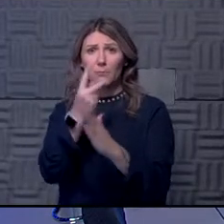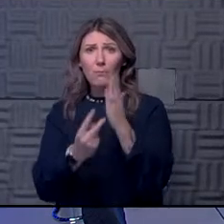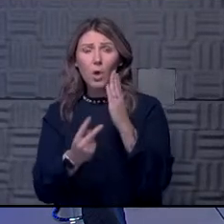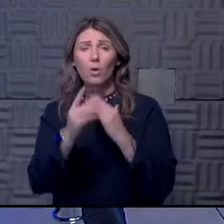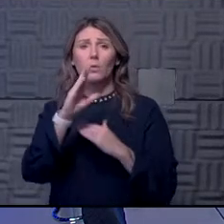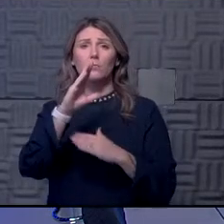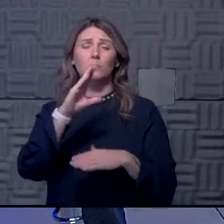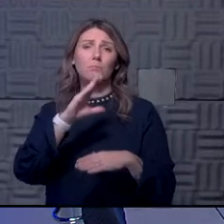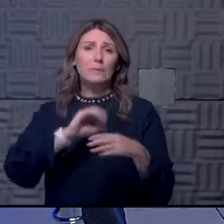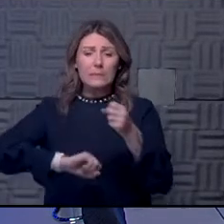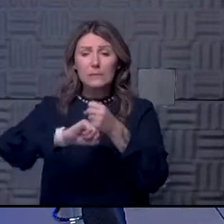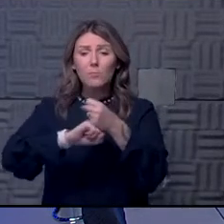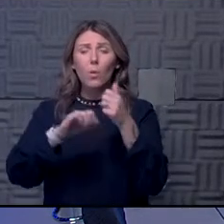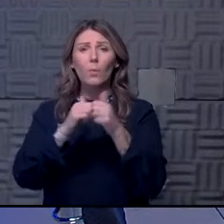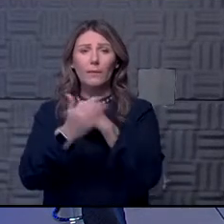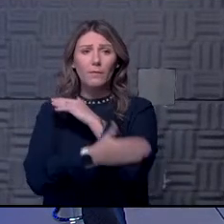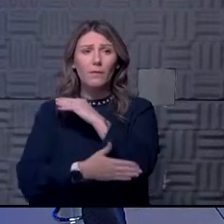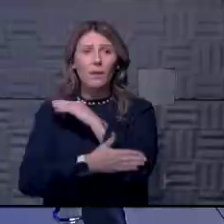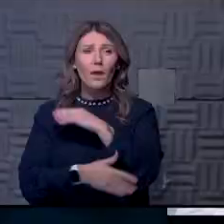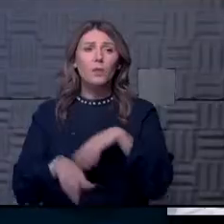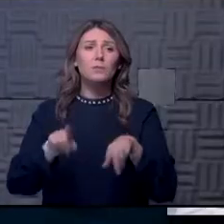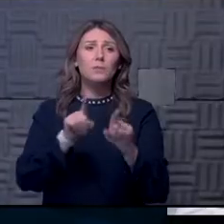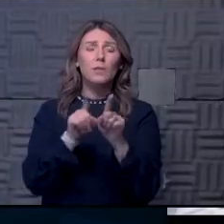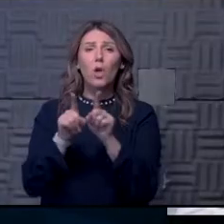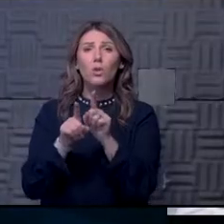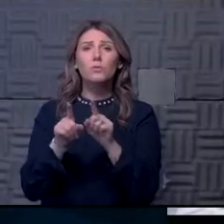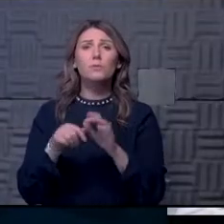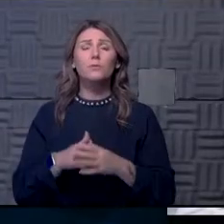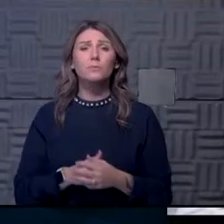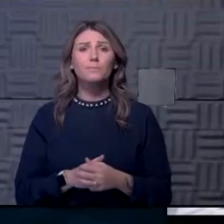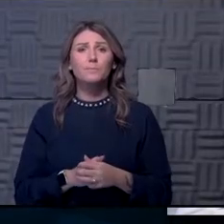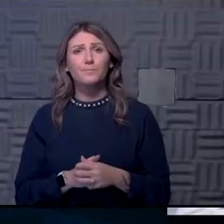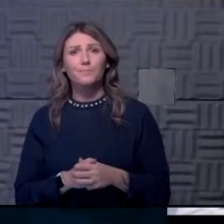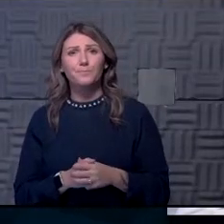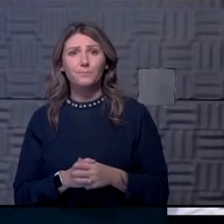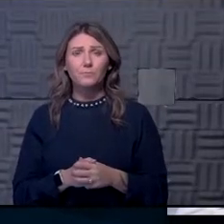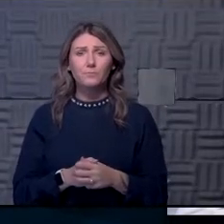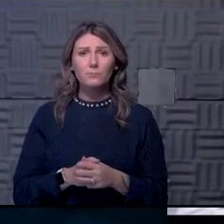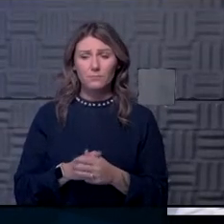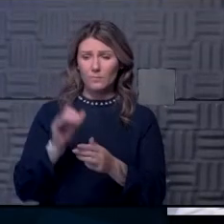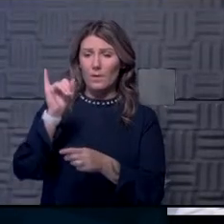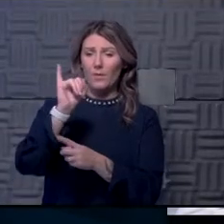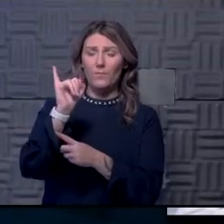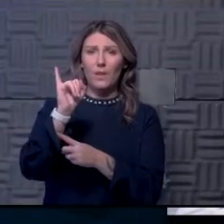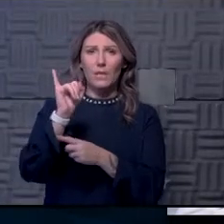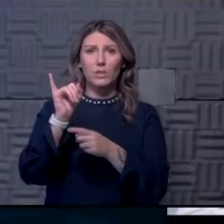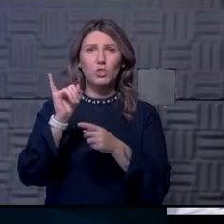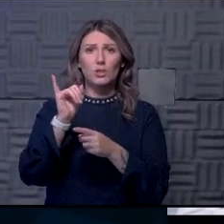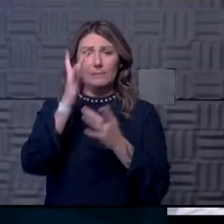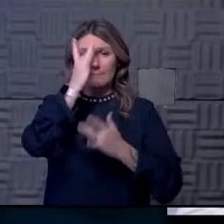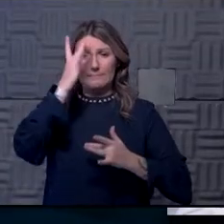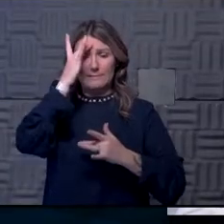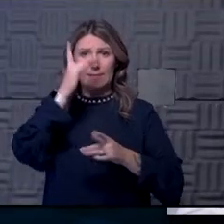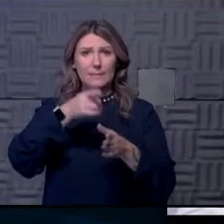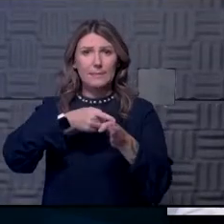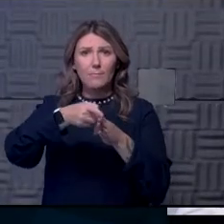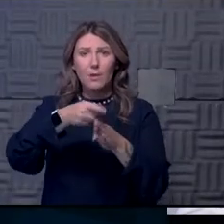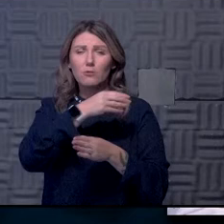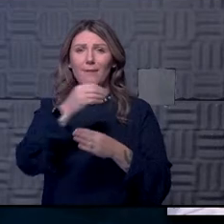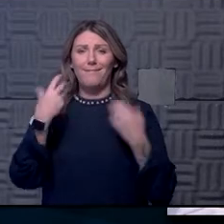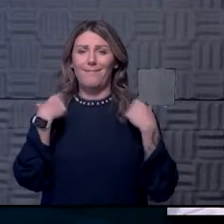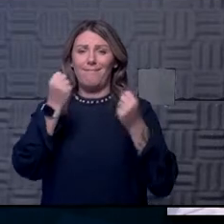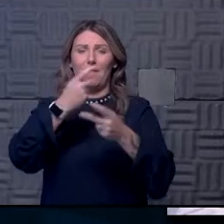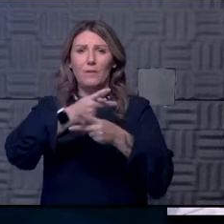in your support of the county, but also as an infectious disease specialist and healthcare provider